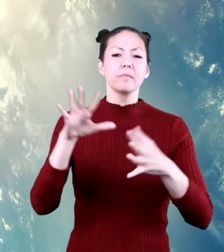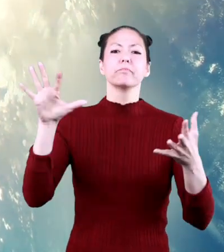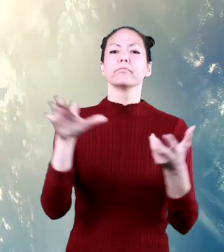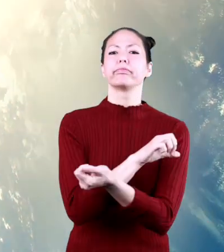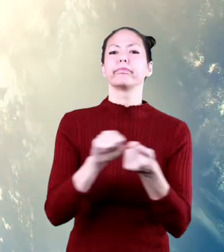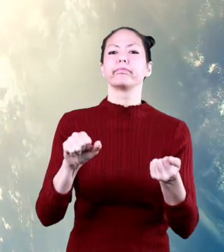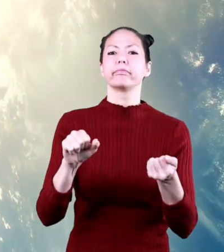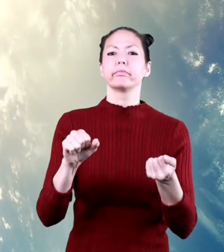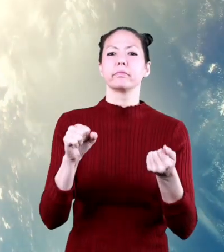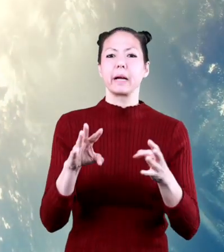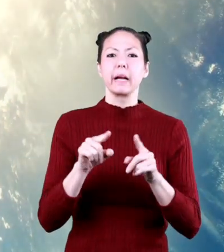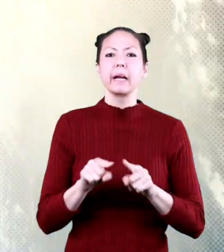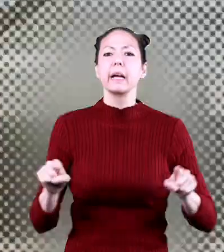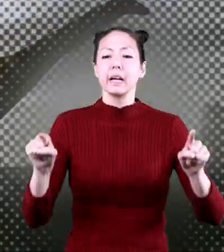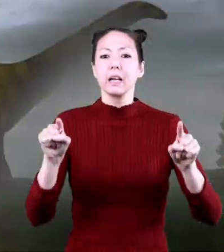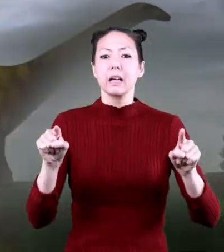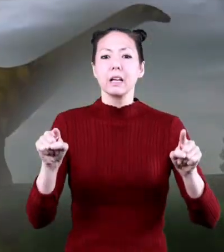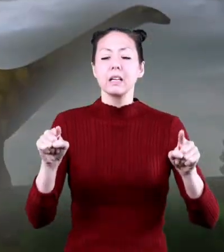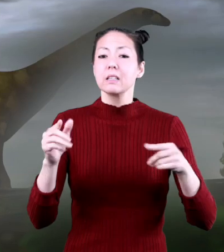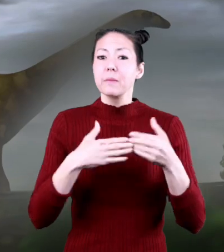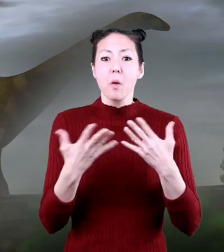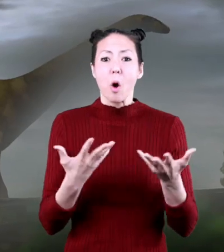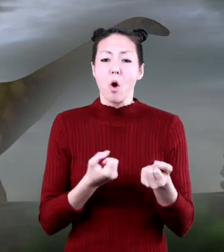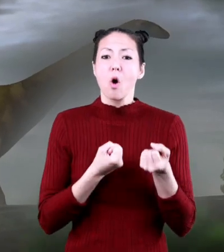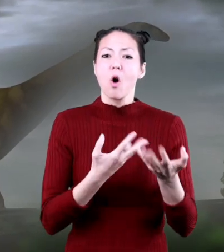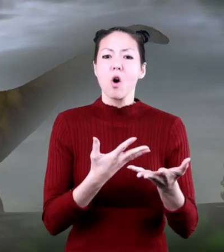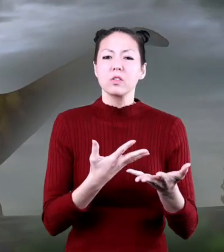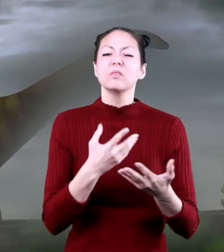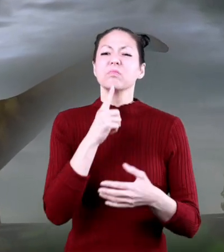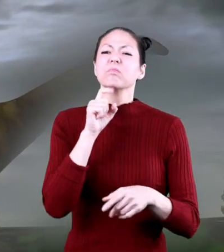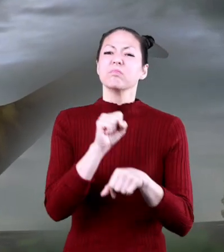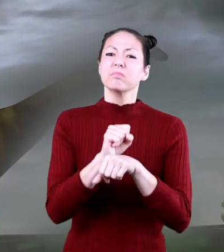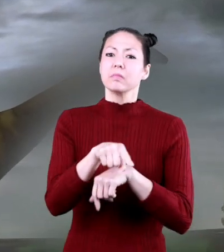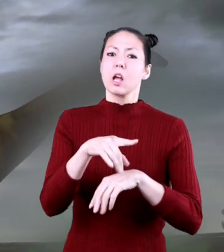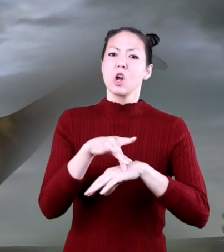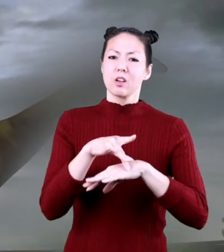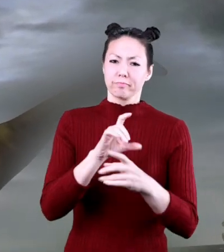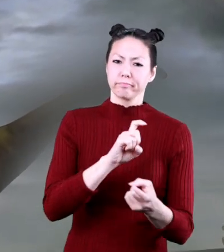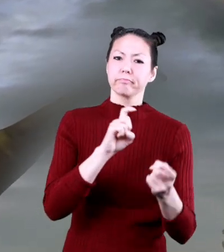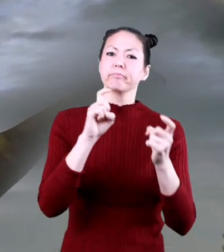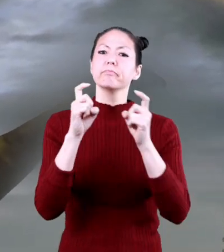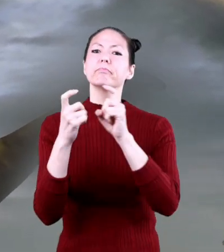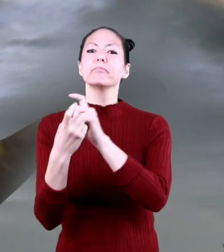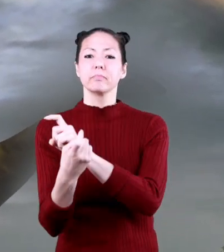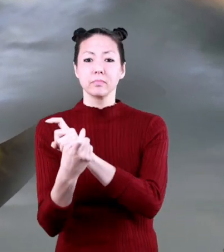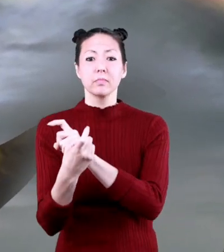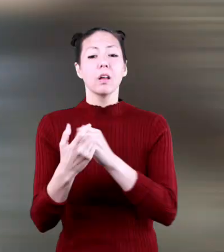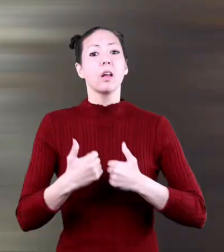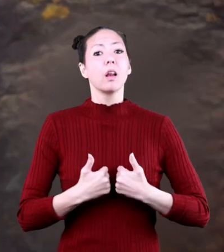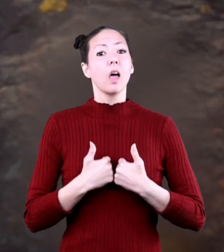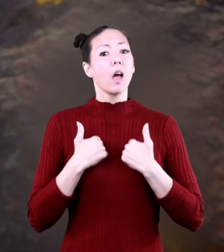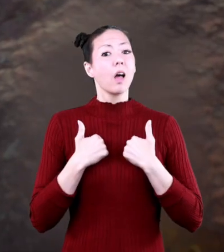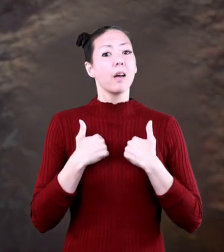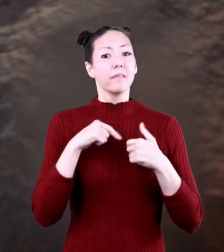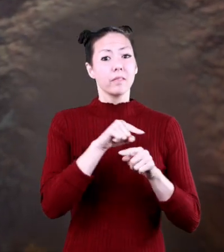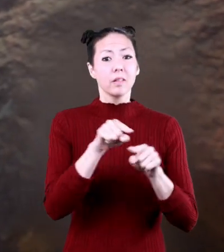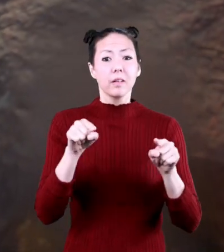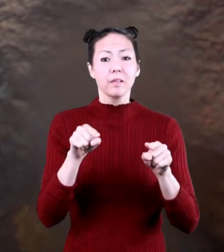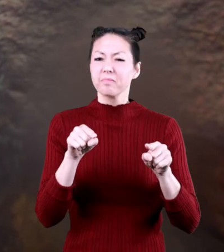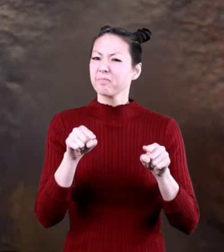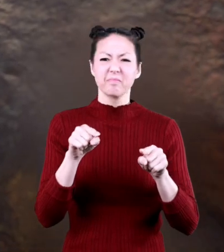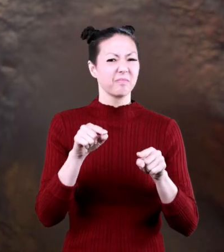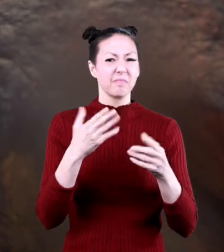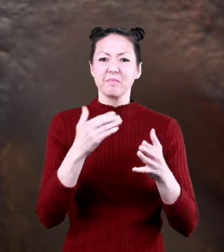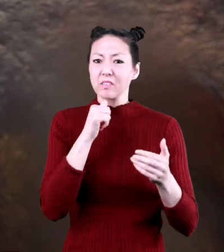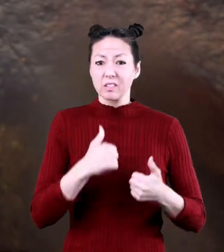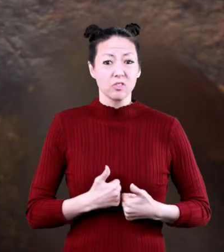caused a lot of damage no matter what the cause changed the earth's climate so much that most of the life